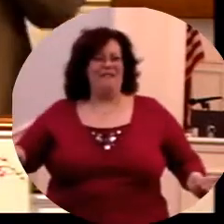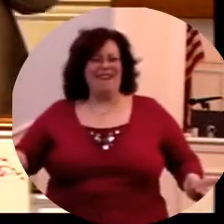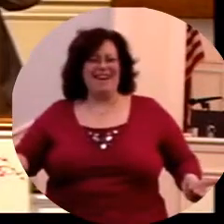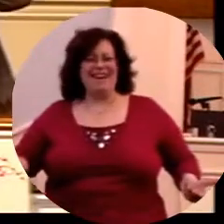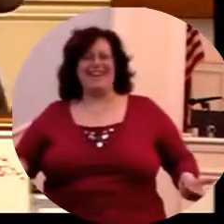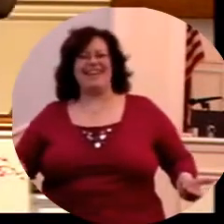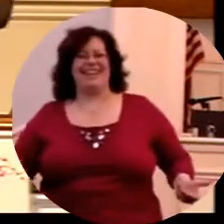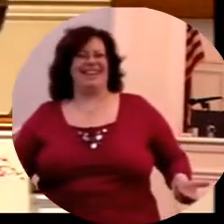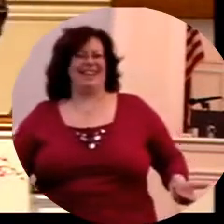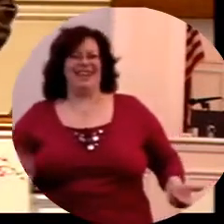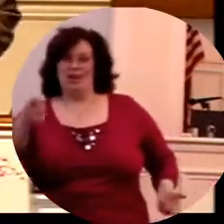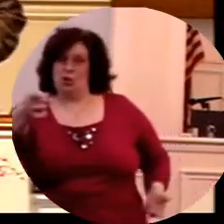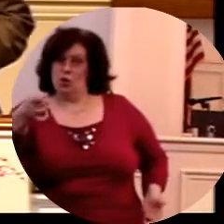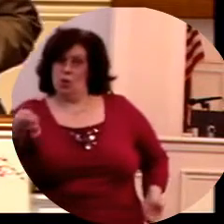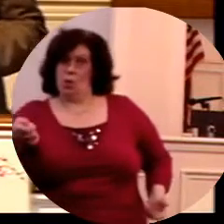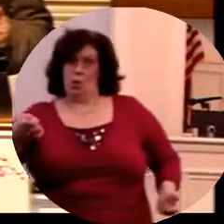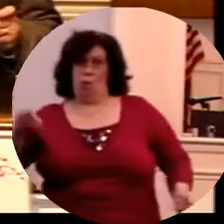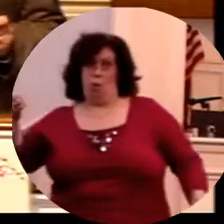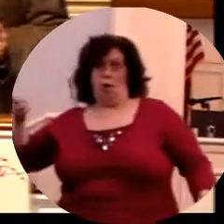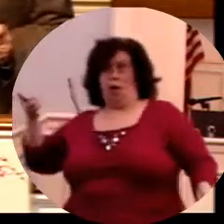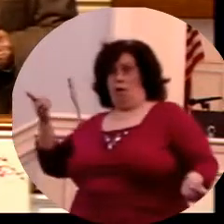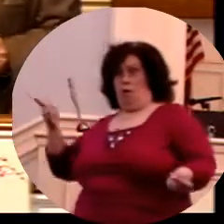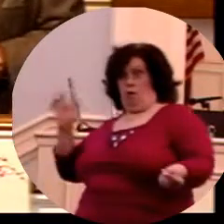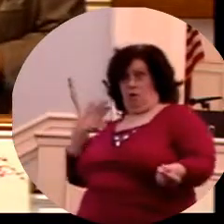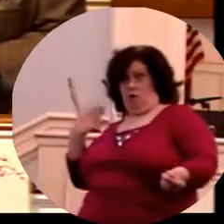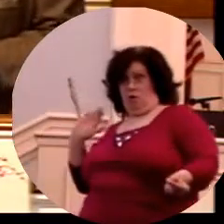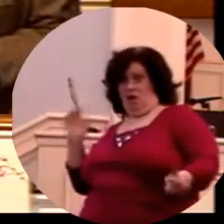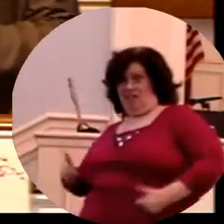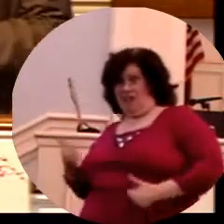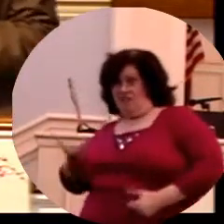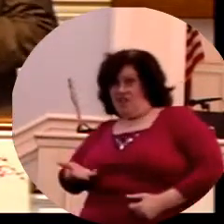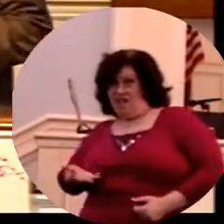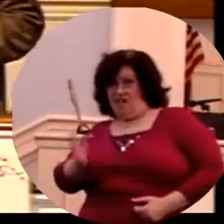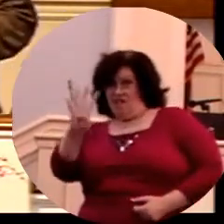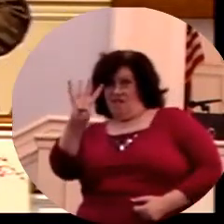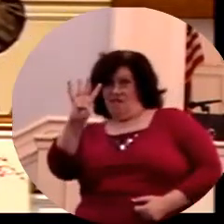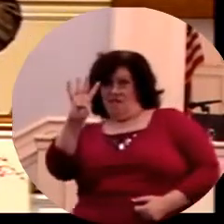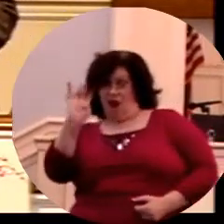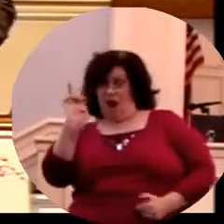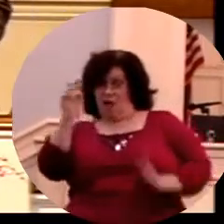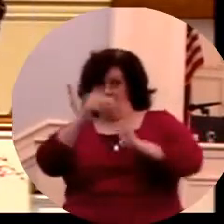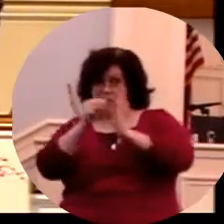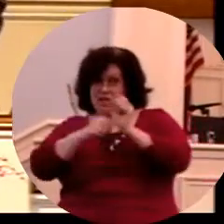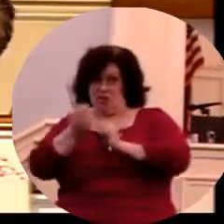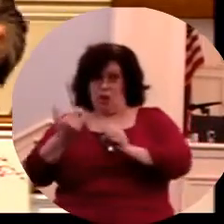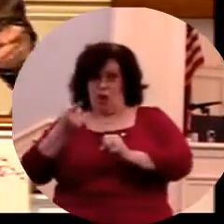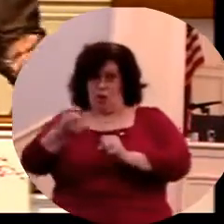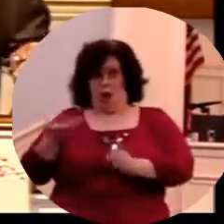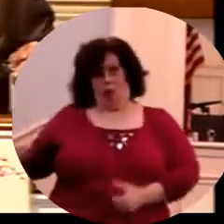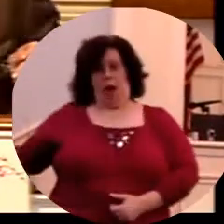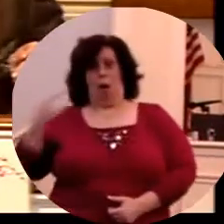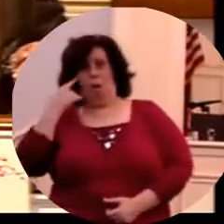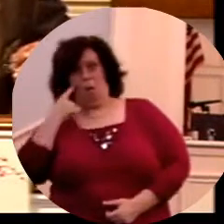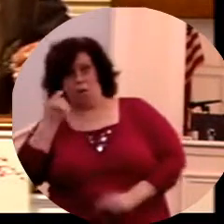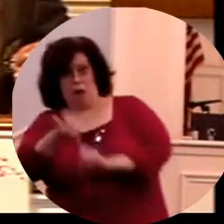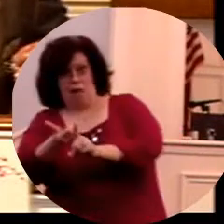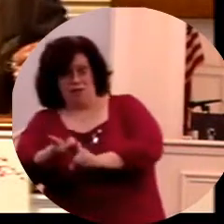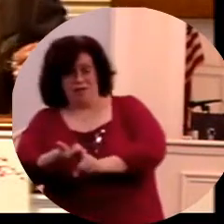Huh? If you wasn't back there 400 million years ago, you don't know how old that bone is.